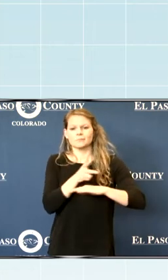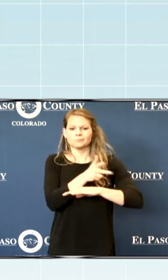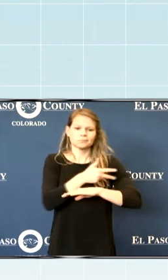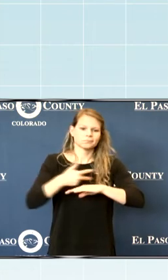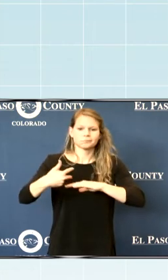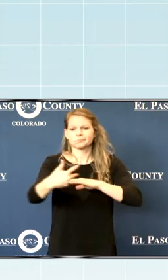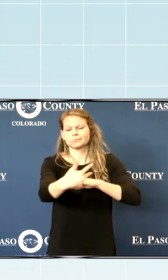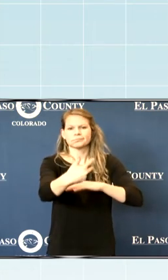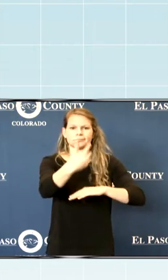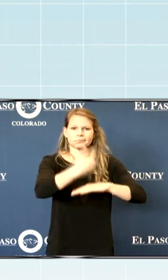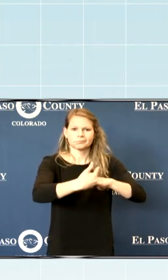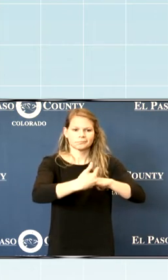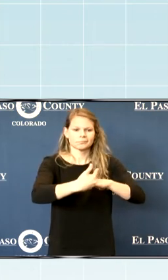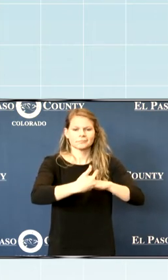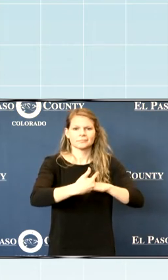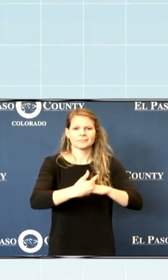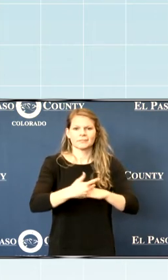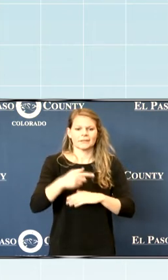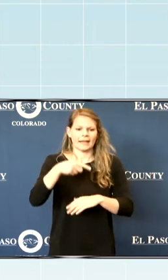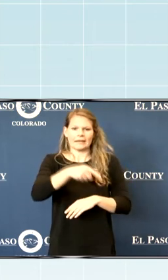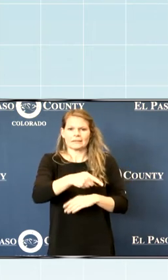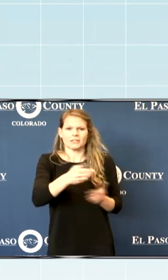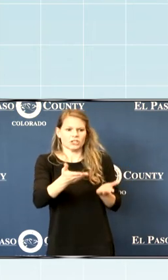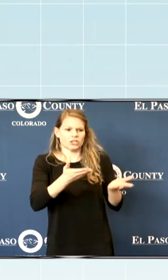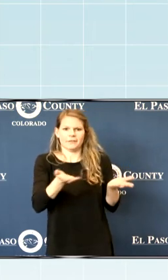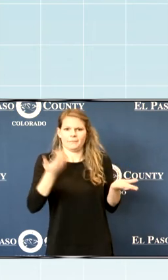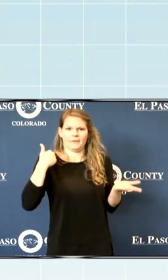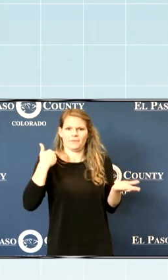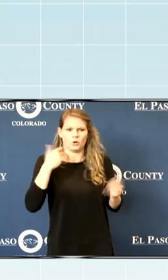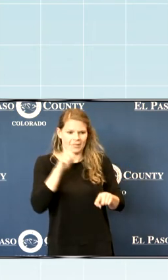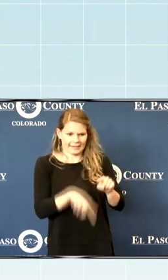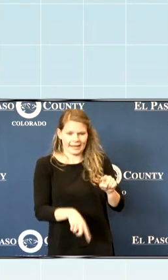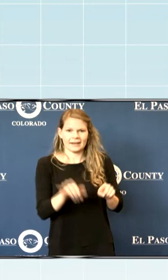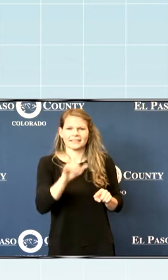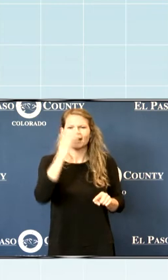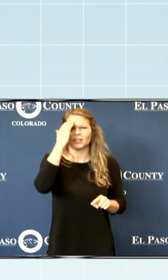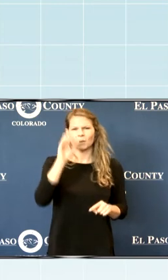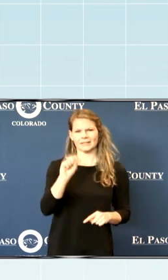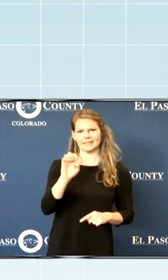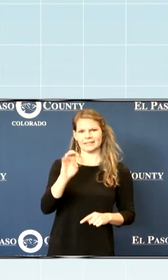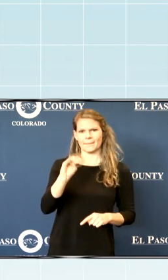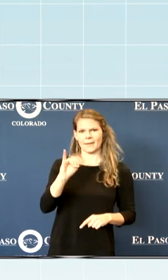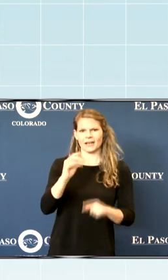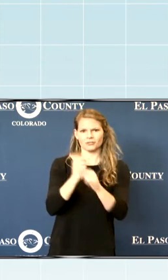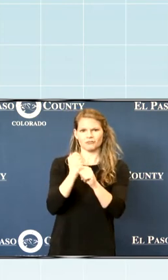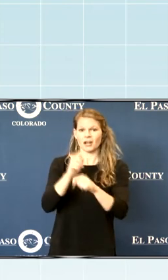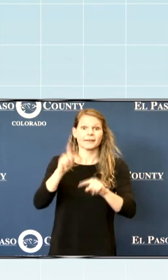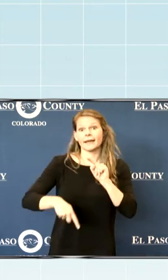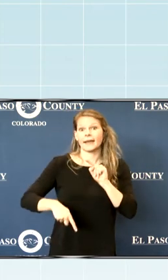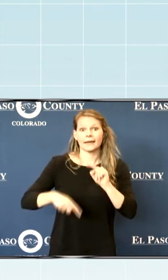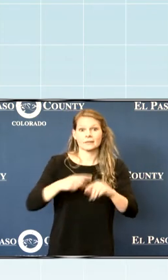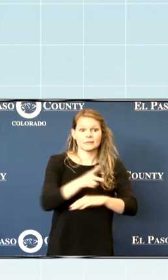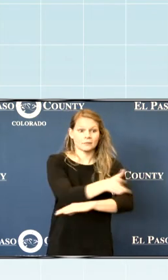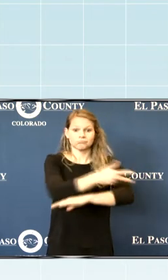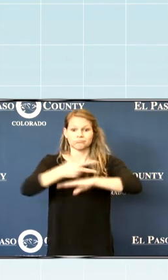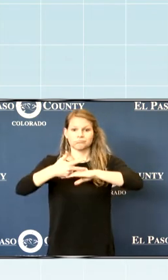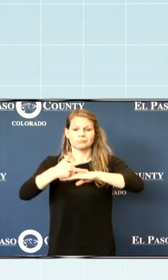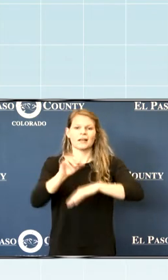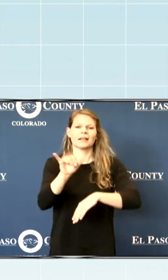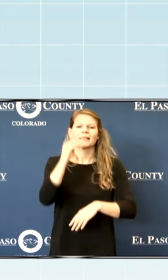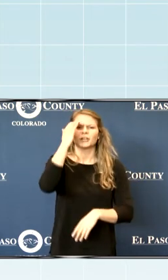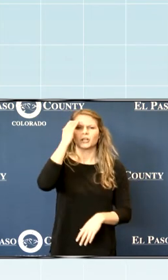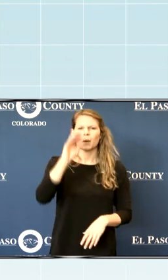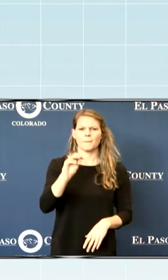we weren't able to serve in the past. So places that a semi truck can't go, for example, a mobile home